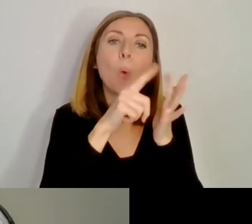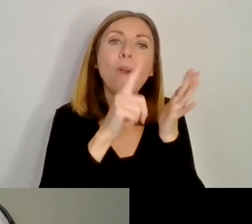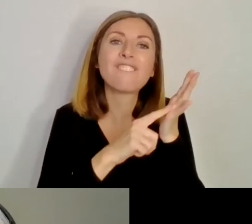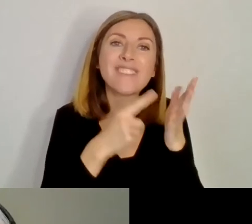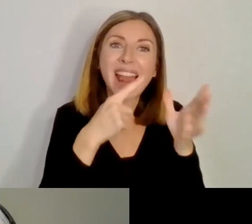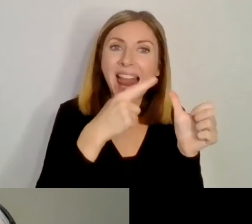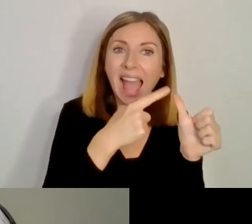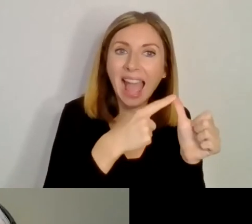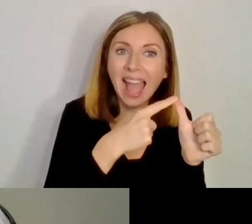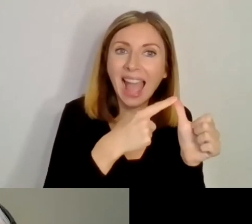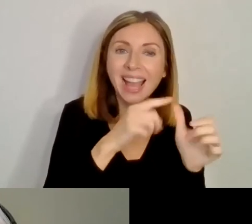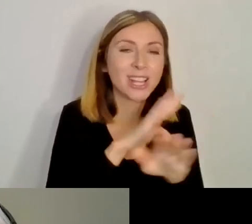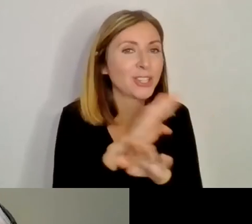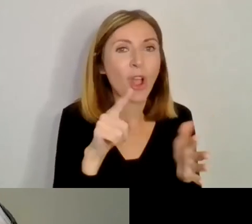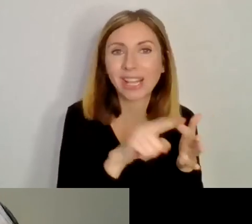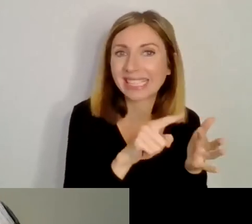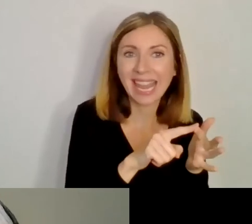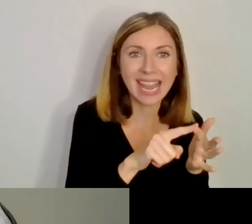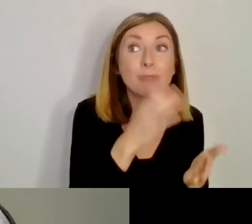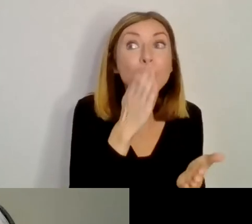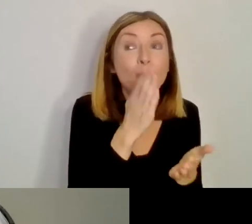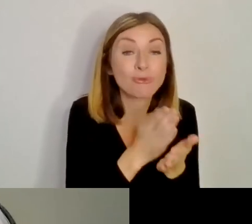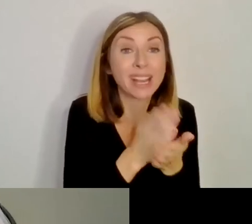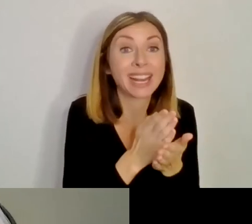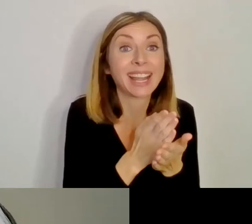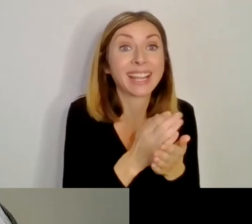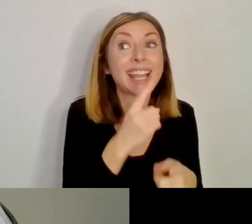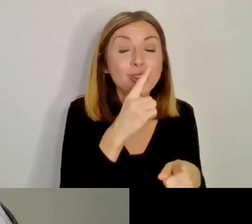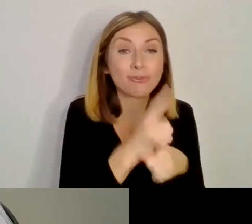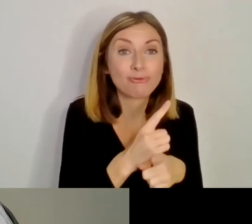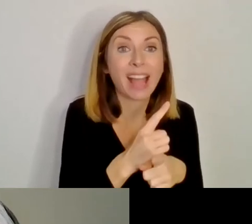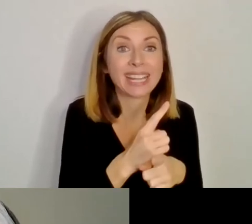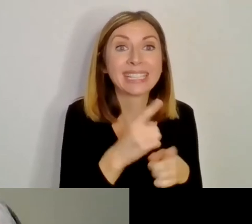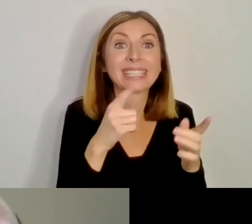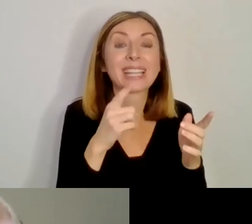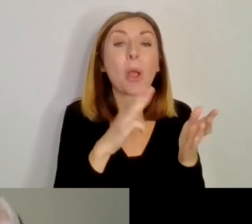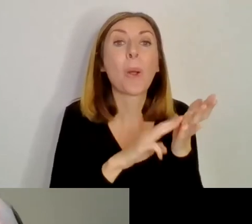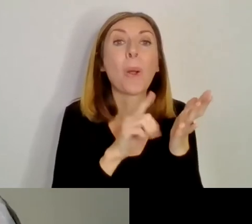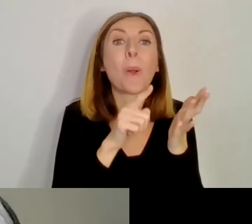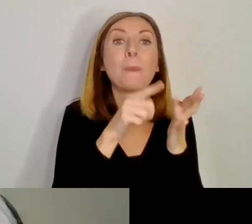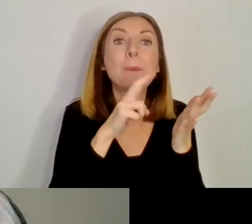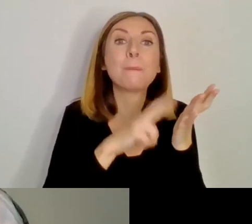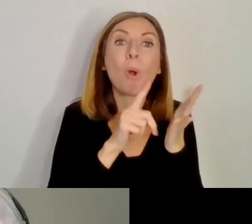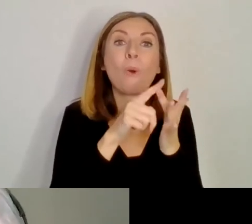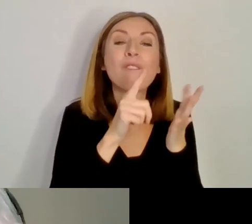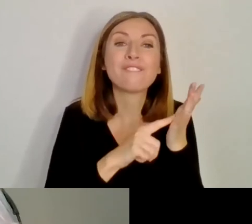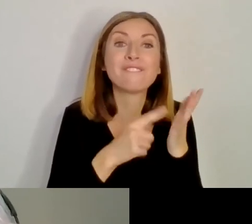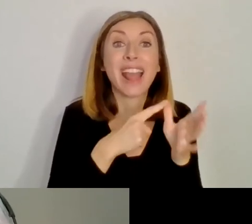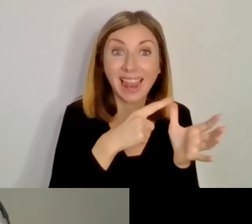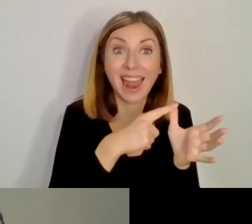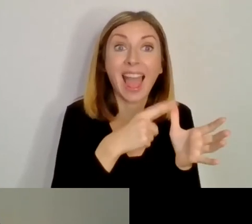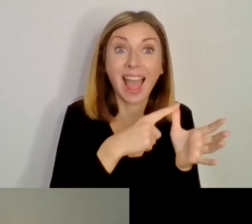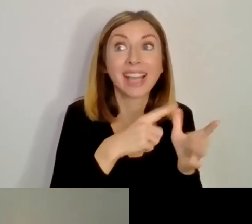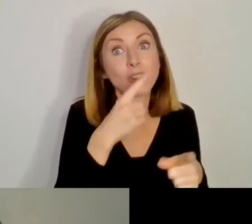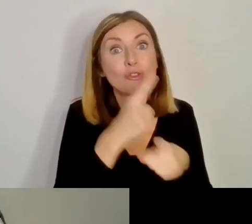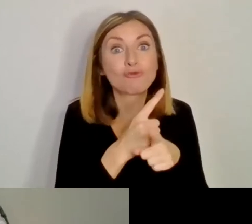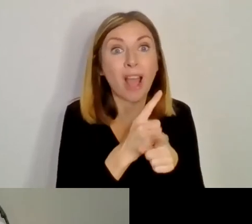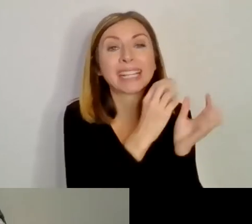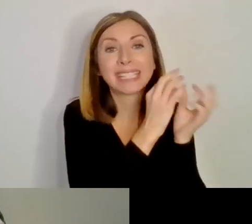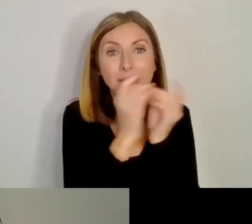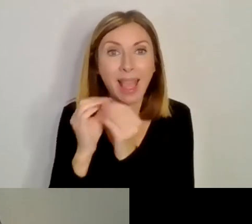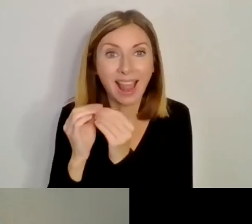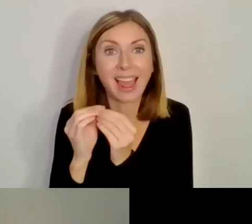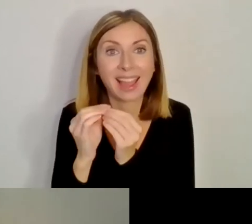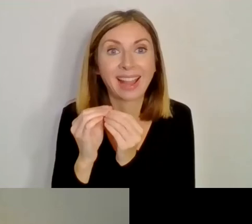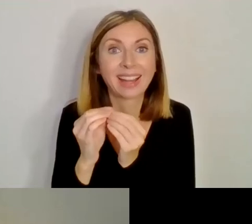but yeah, we should actually adopt the practice of saying Movela completely. yeah. And then, of course, some of that goes down to the, you know, the pronunciation